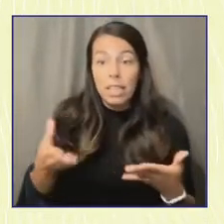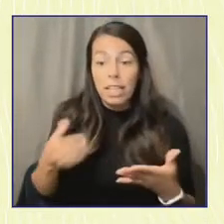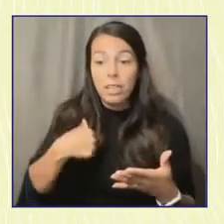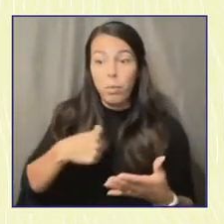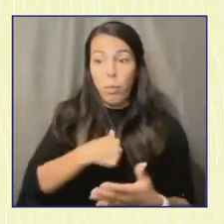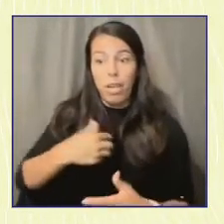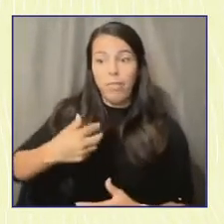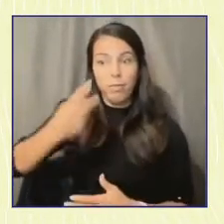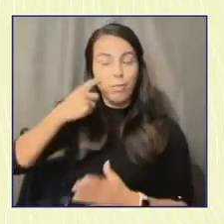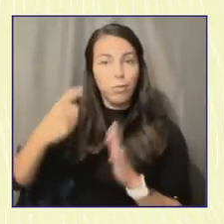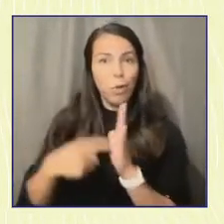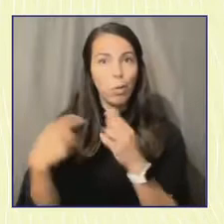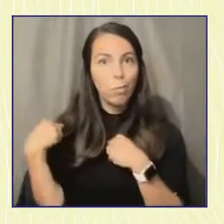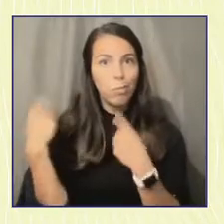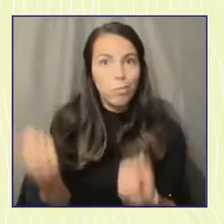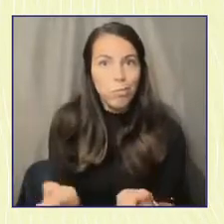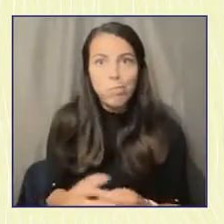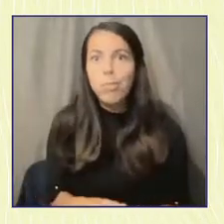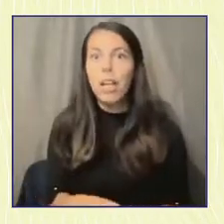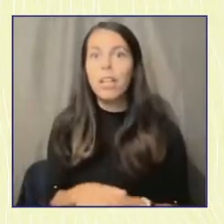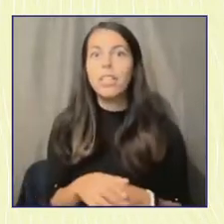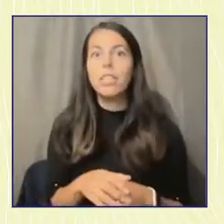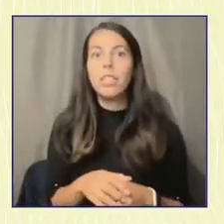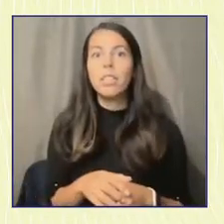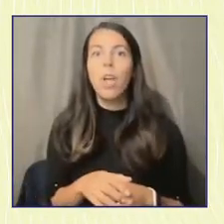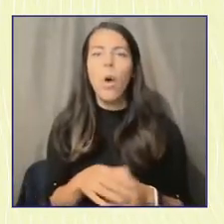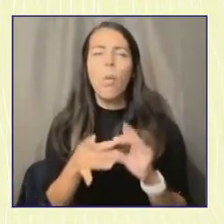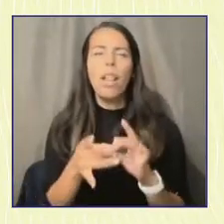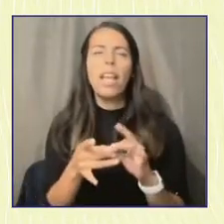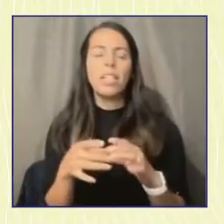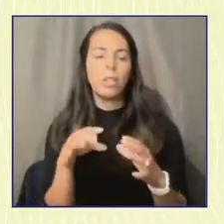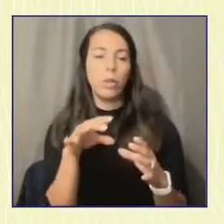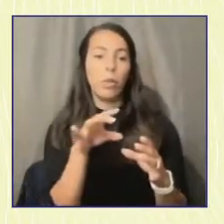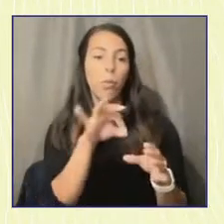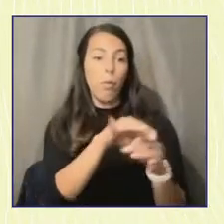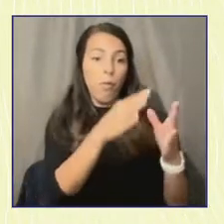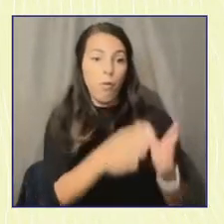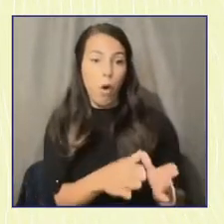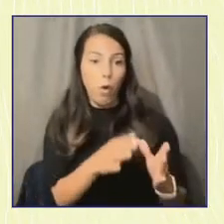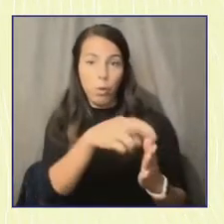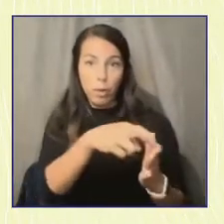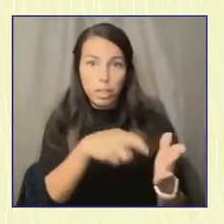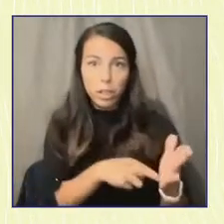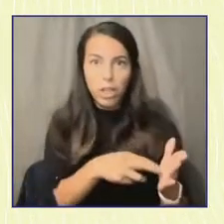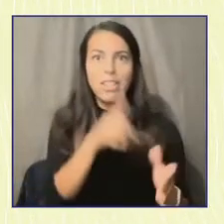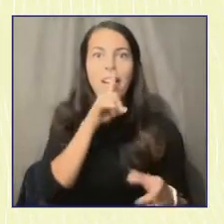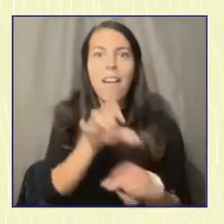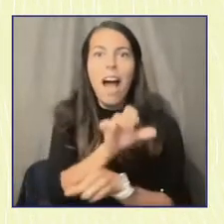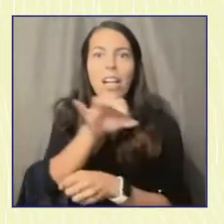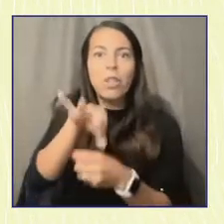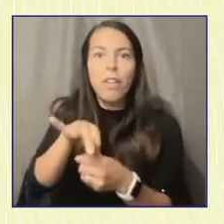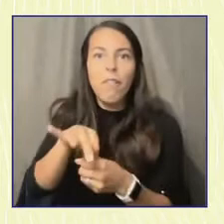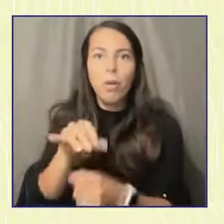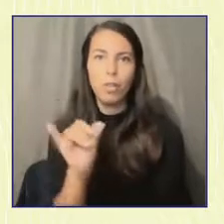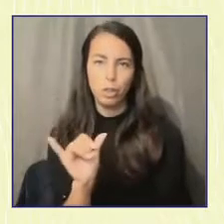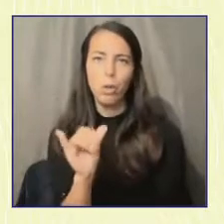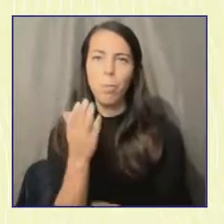relationship between voter registration and actually casting a ballot. But Nuria and Ruby probably have other things to add there.